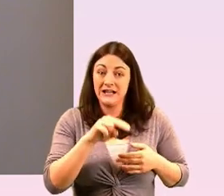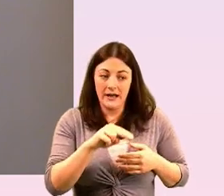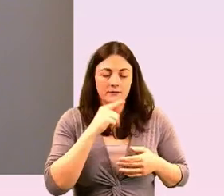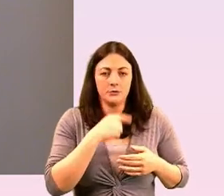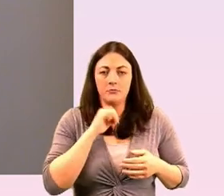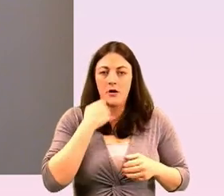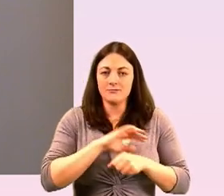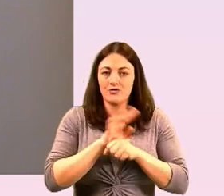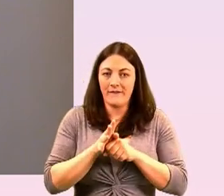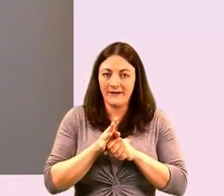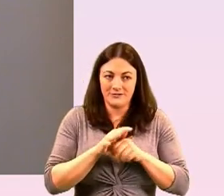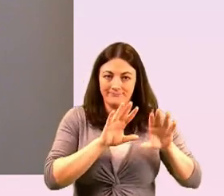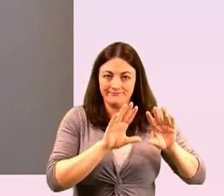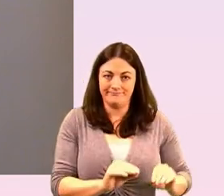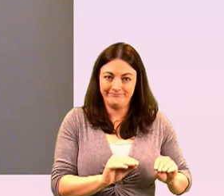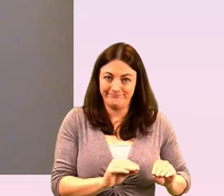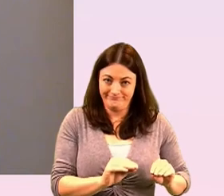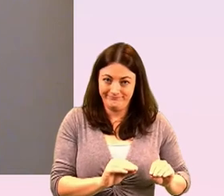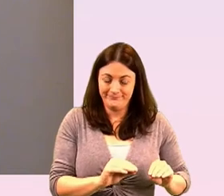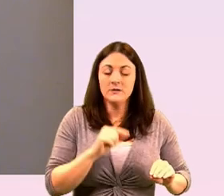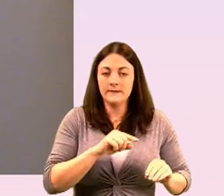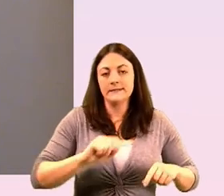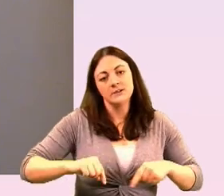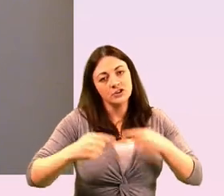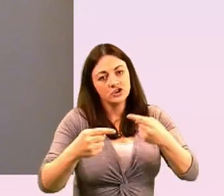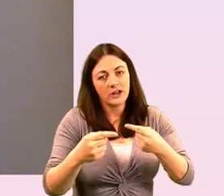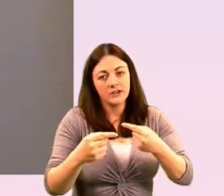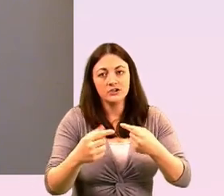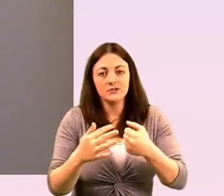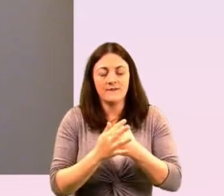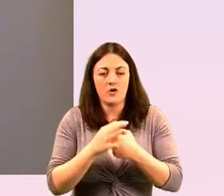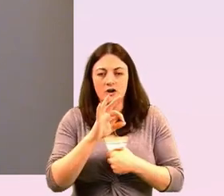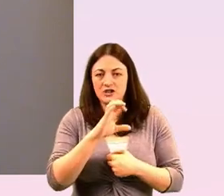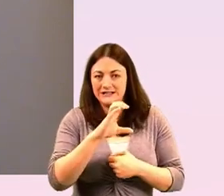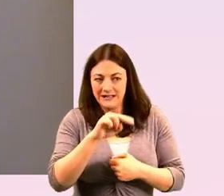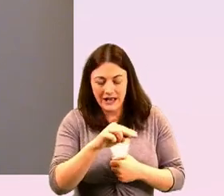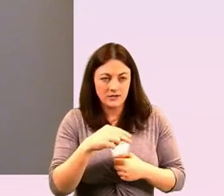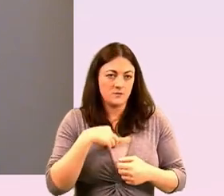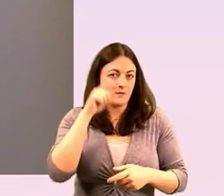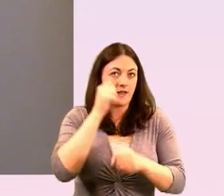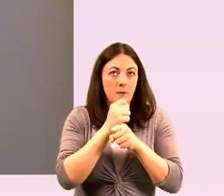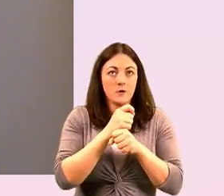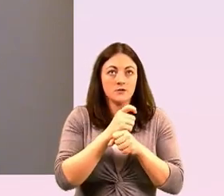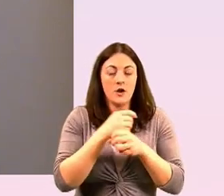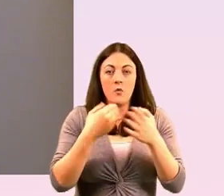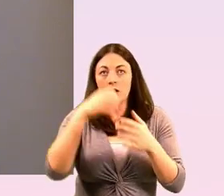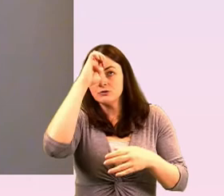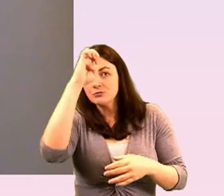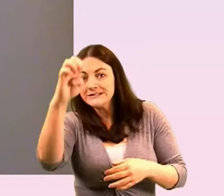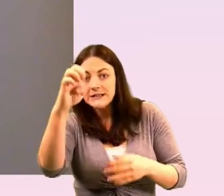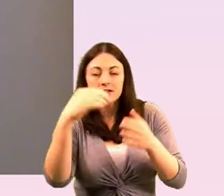uh that's that is very challenging to the idea of both predictability and sustainability so